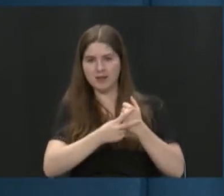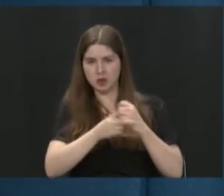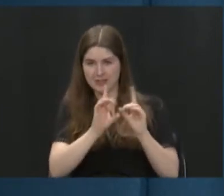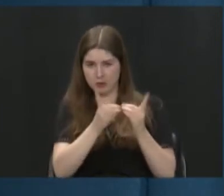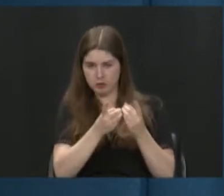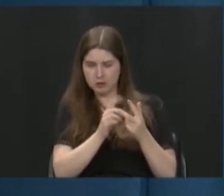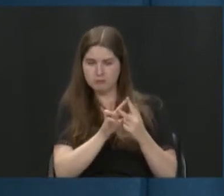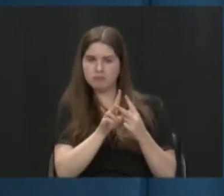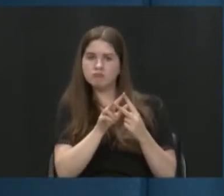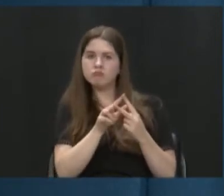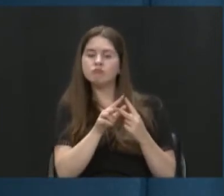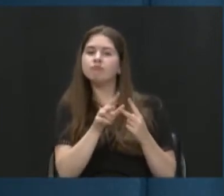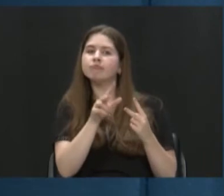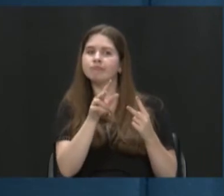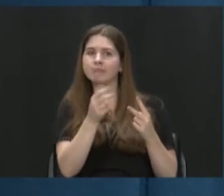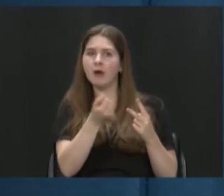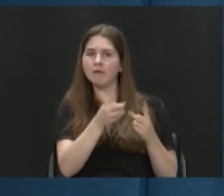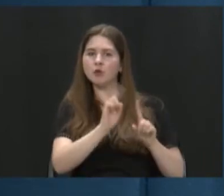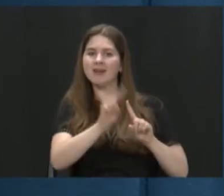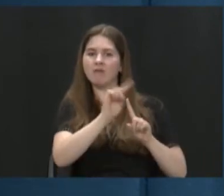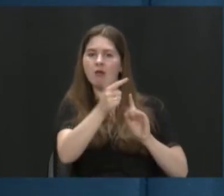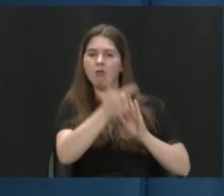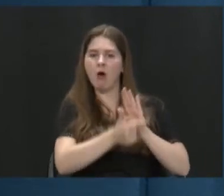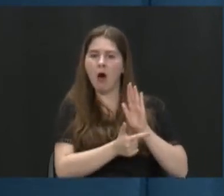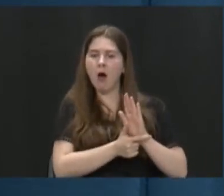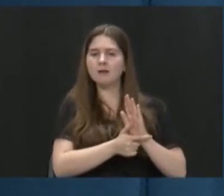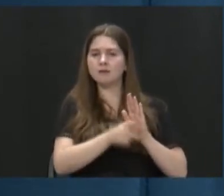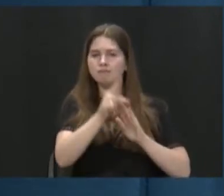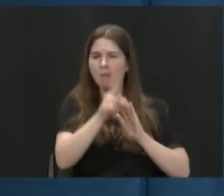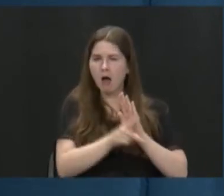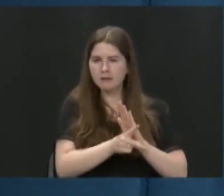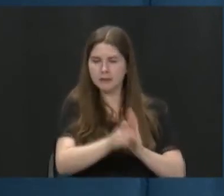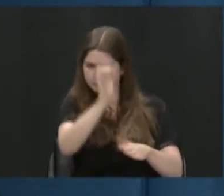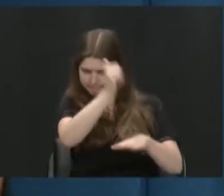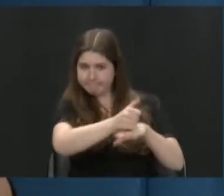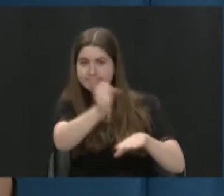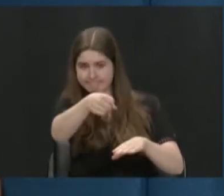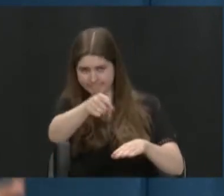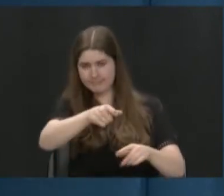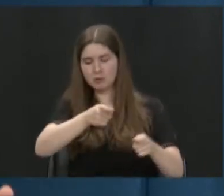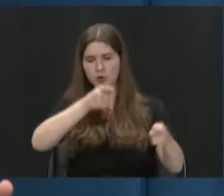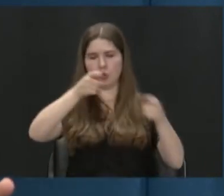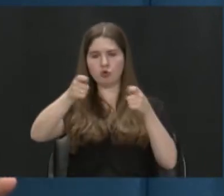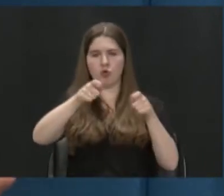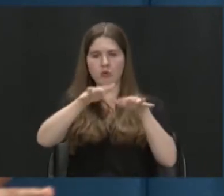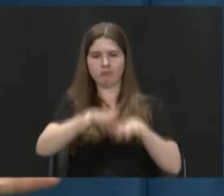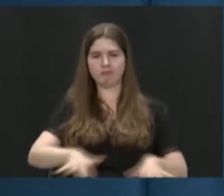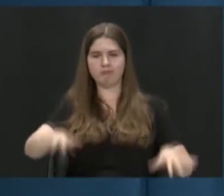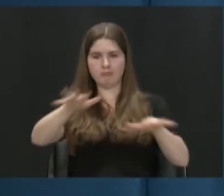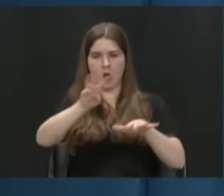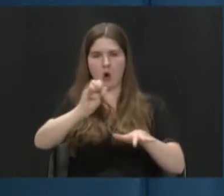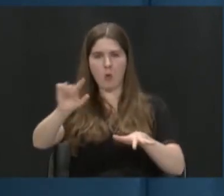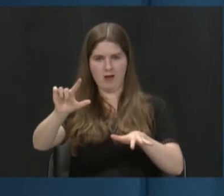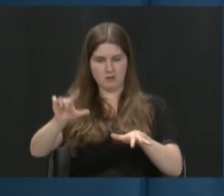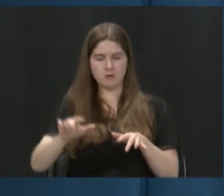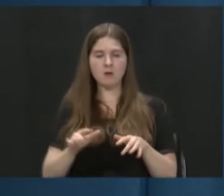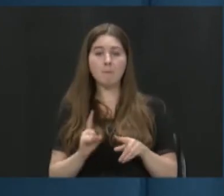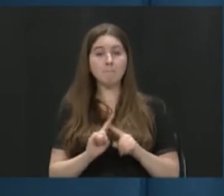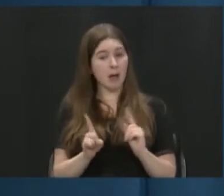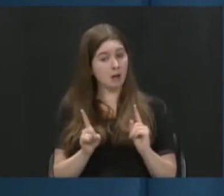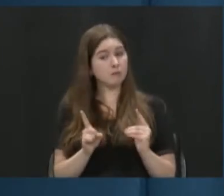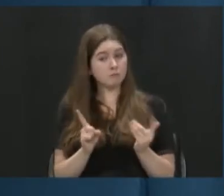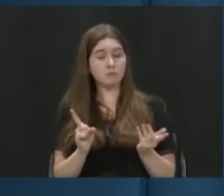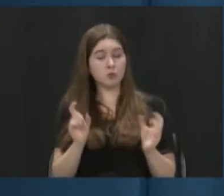are a couple different laws and policies in place that do control what happens over our wellfields. Right? But those could